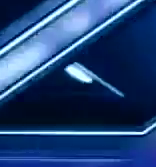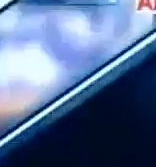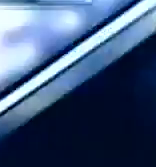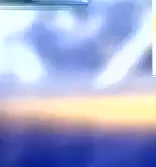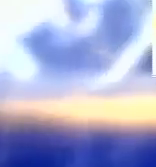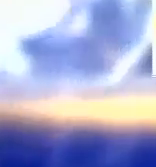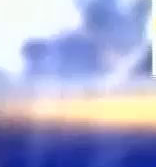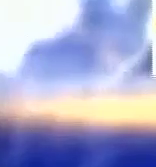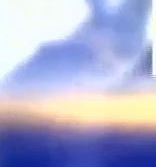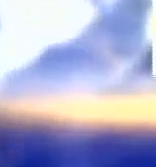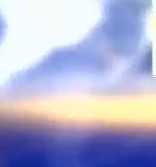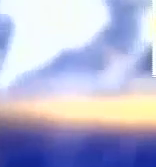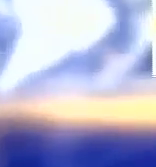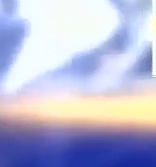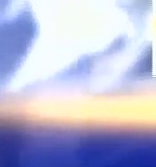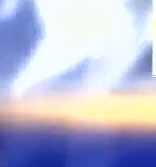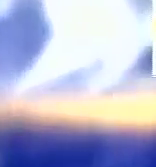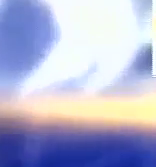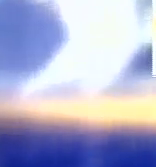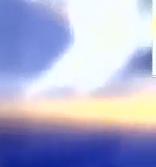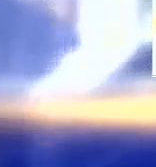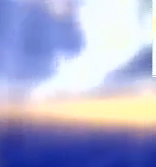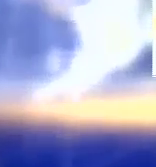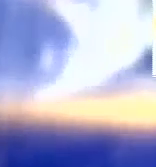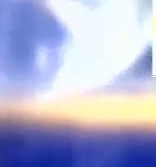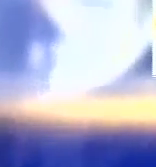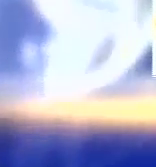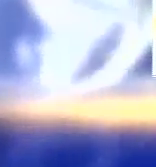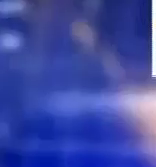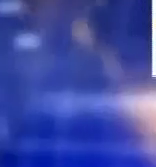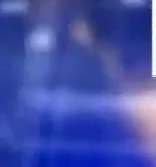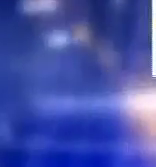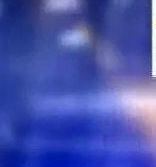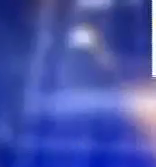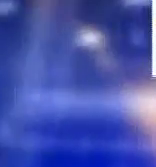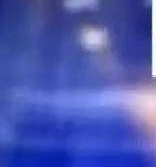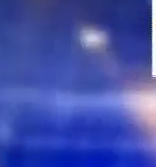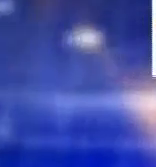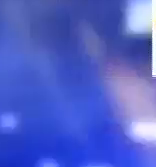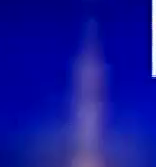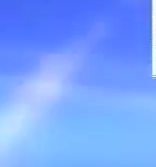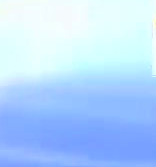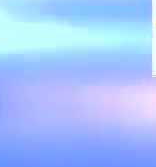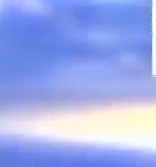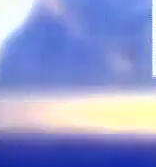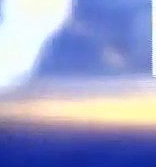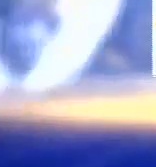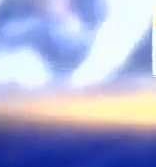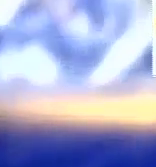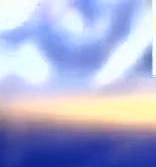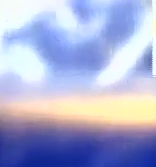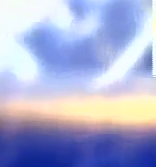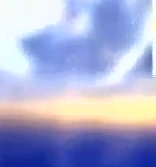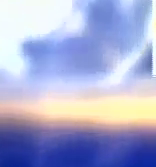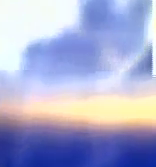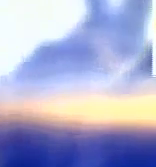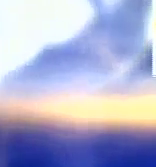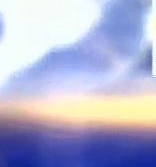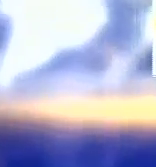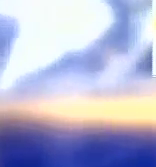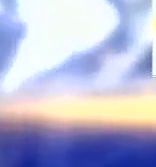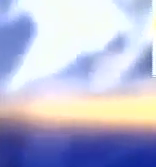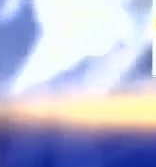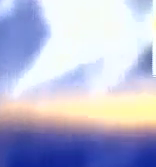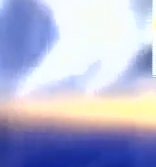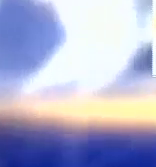matters. From Grand Bahama, some 60 new jobs expected to be created on that island with the opening of the restaurant's Senior Frogs and Sparkies